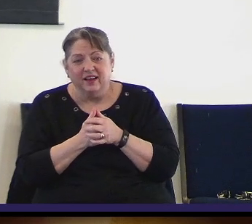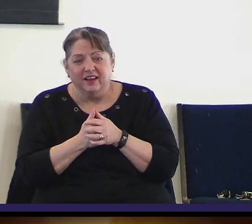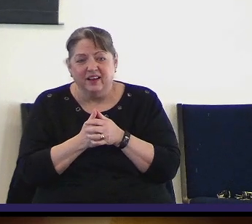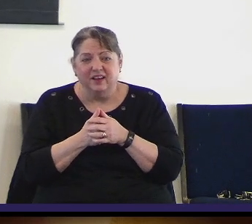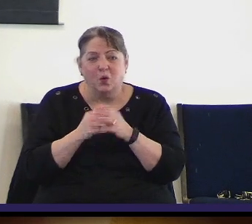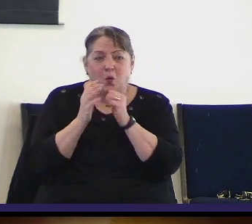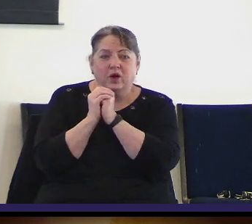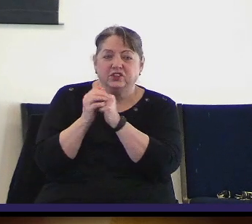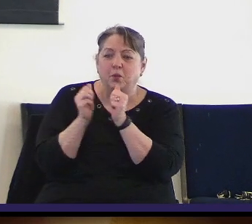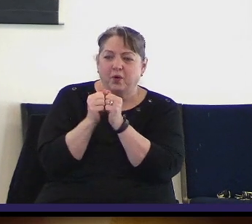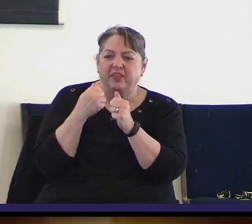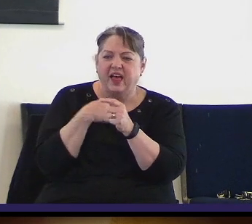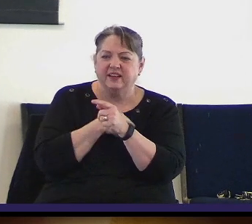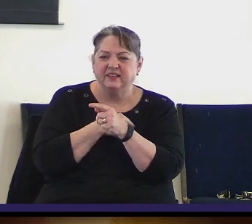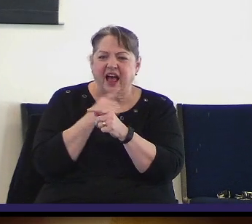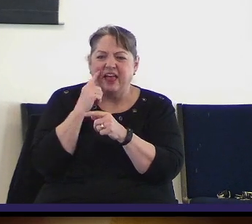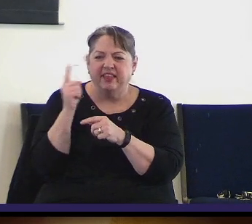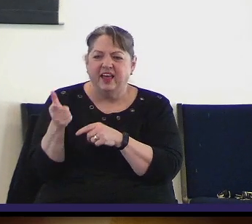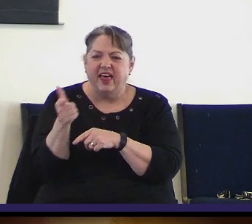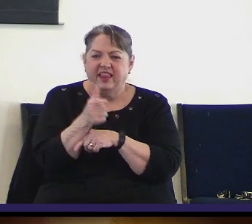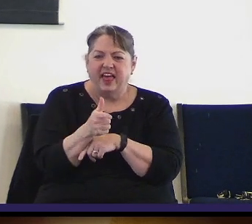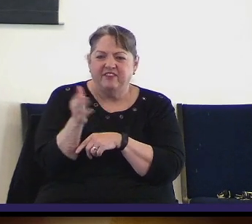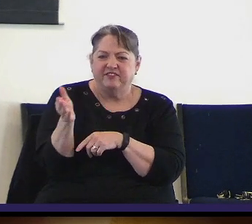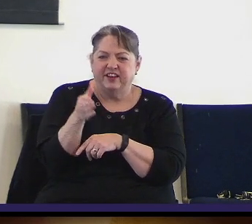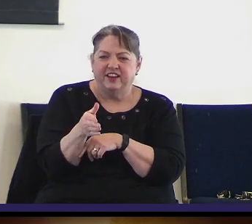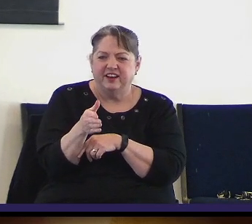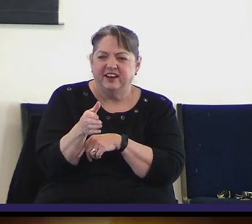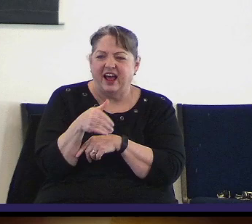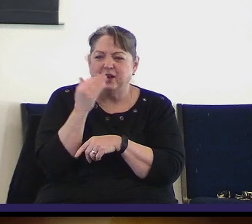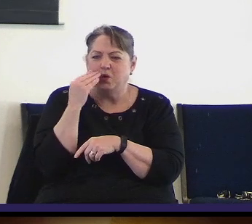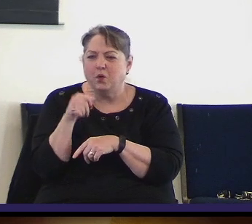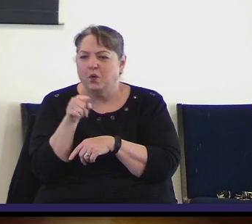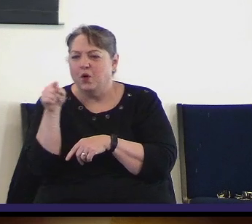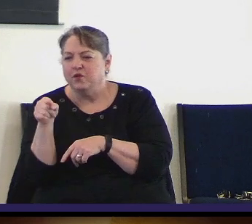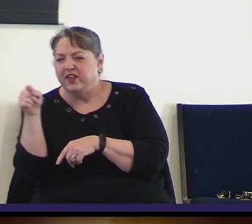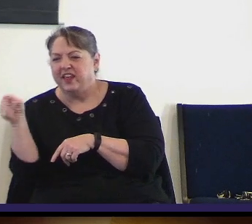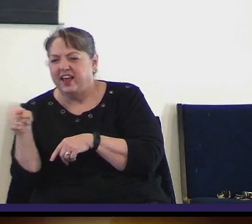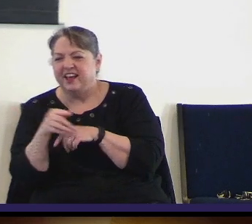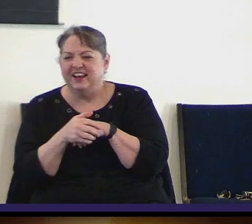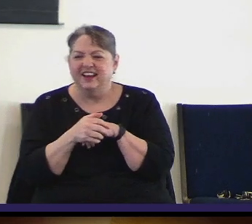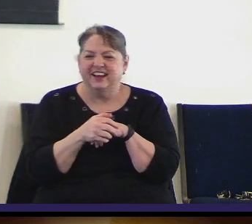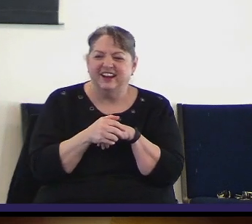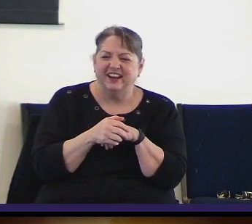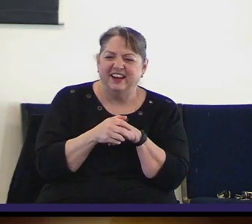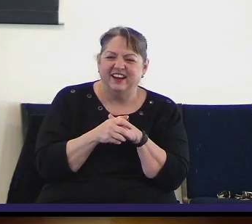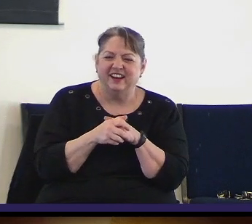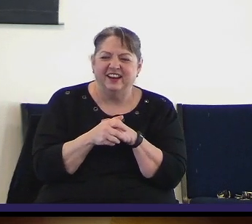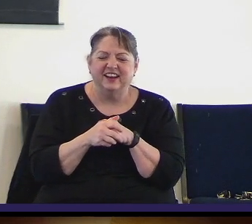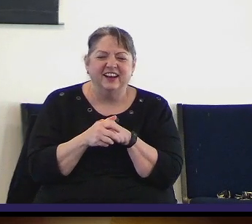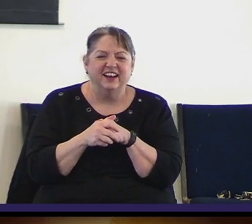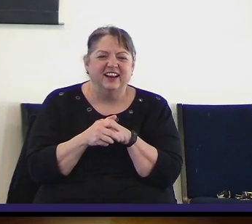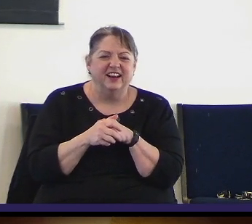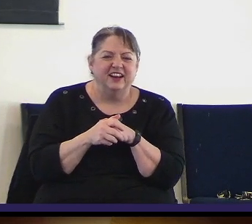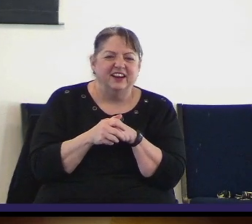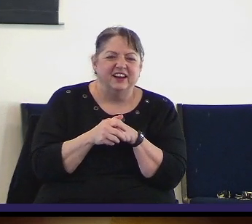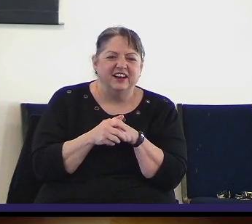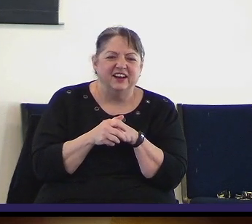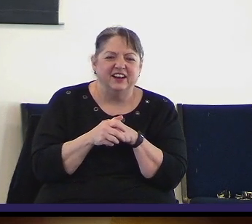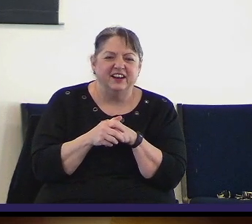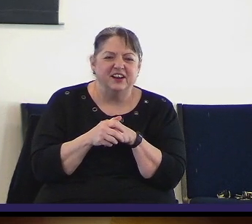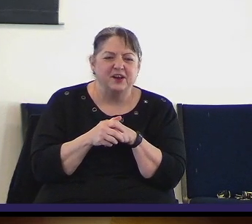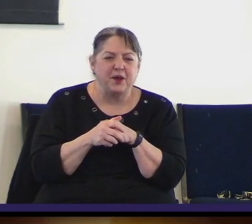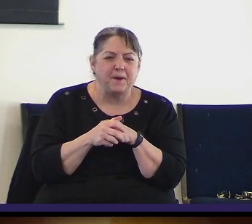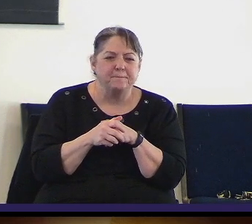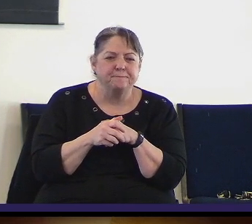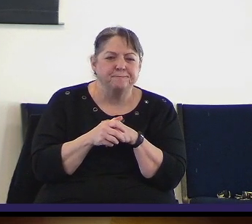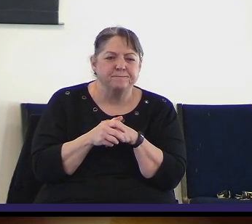And the guy to your left, I think I know him. And the one to his left, I know him as well. All right. I did